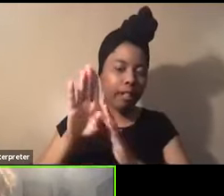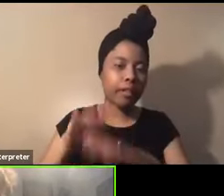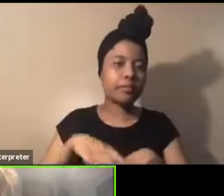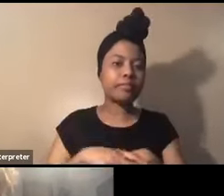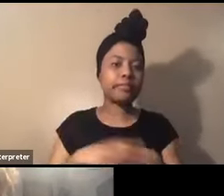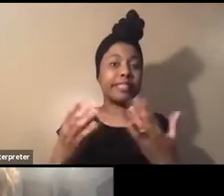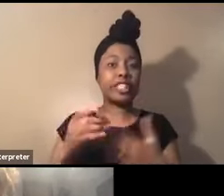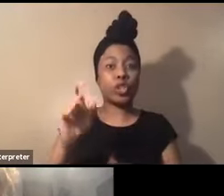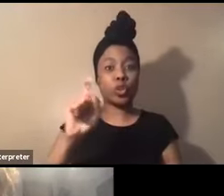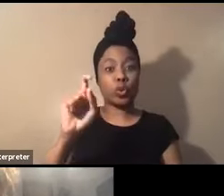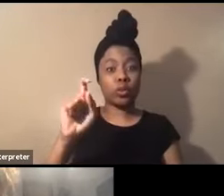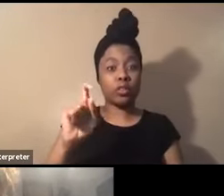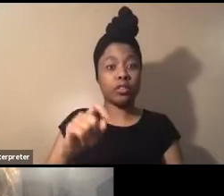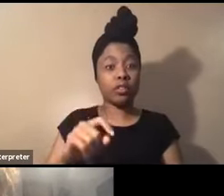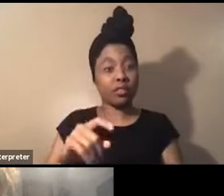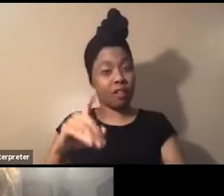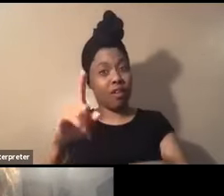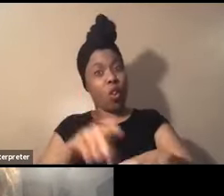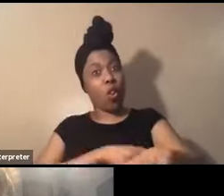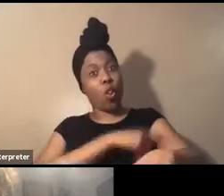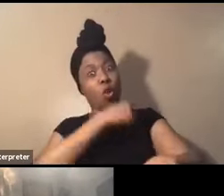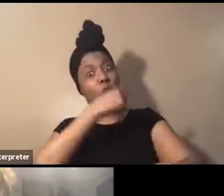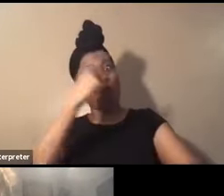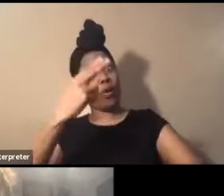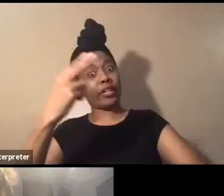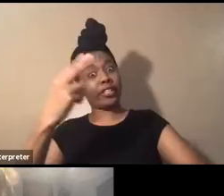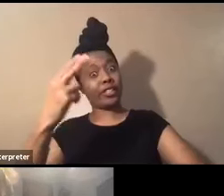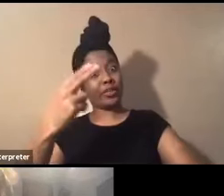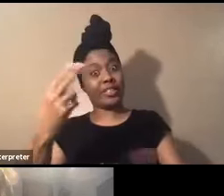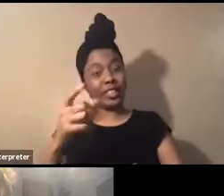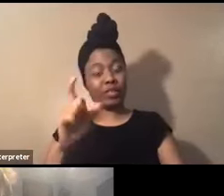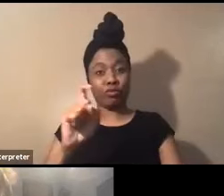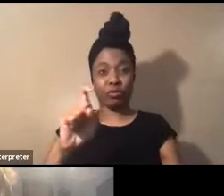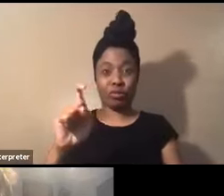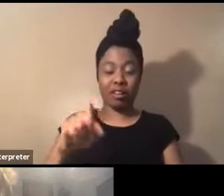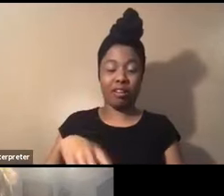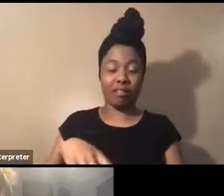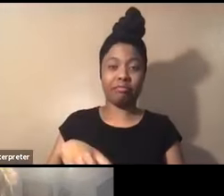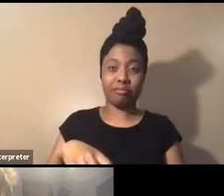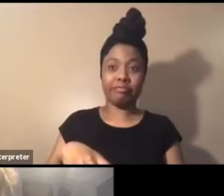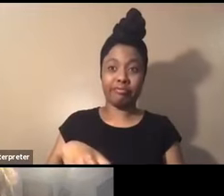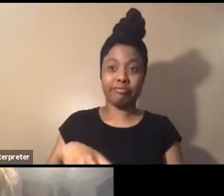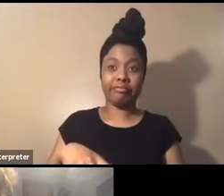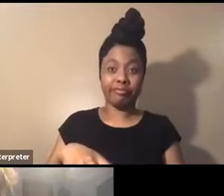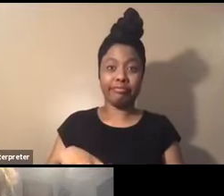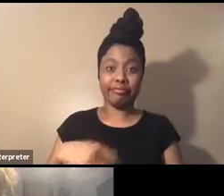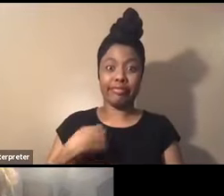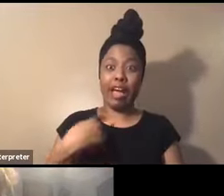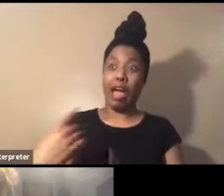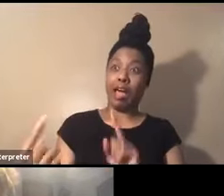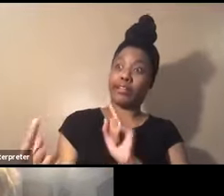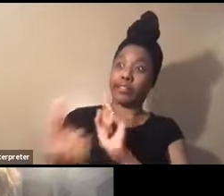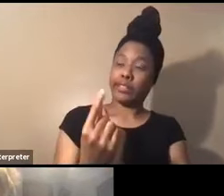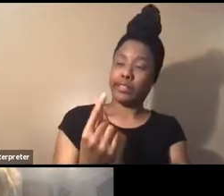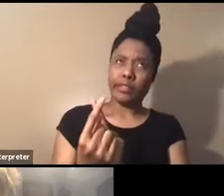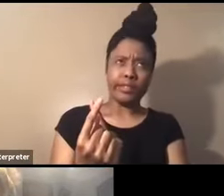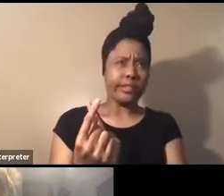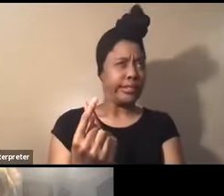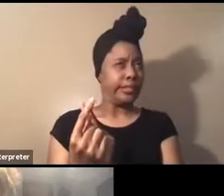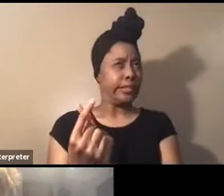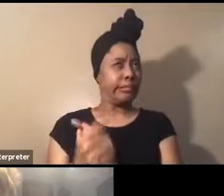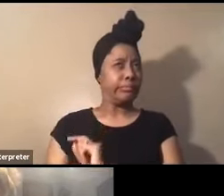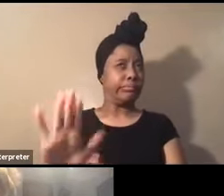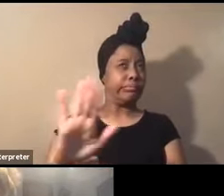Tucson. have a very long history here in Tucson. And that, I think that, I mean, like I said, I met you, gosh, when I was